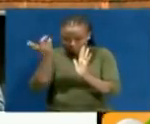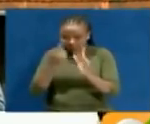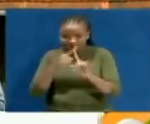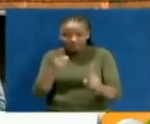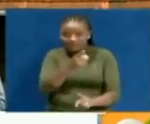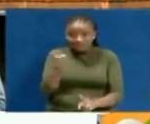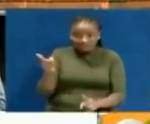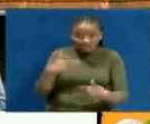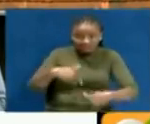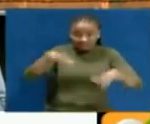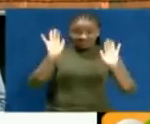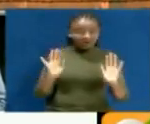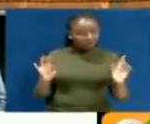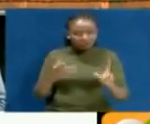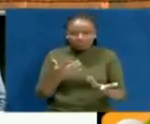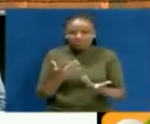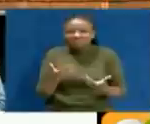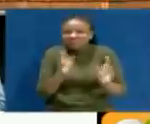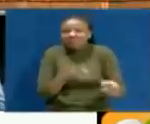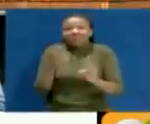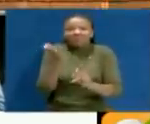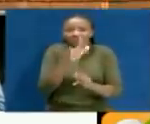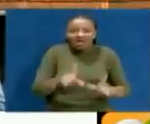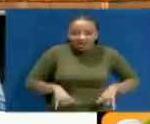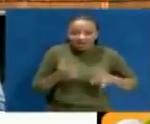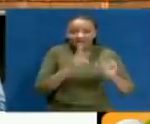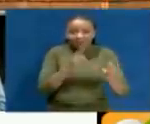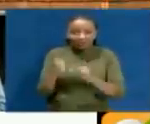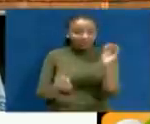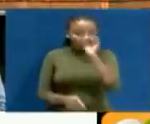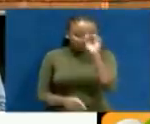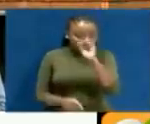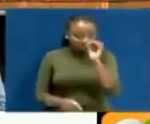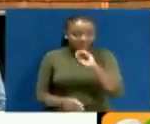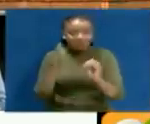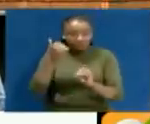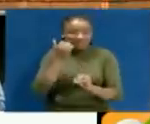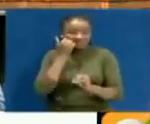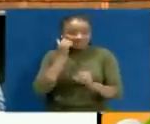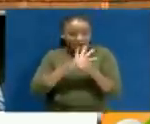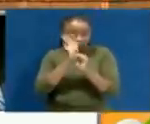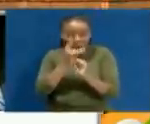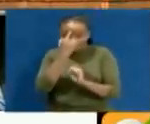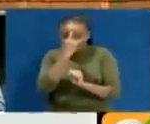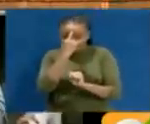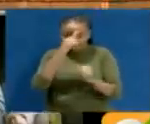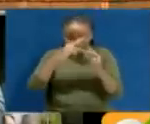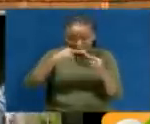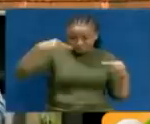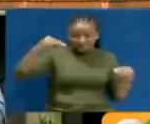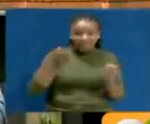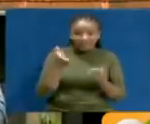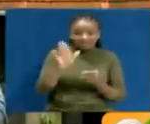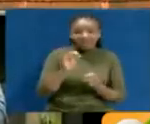still cannot let their guard down amid a third wave and a threat of the spread of the Indian variant. Doruka Swangira, Citizen